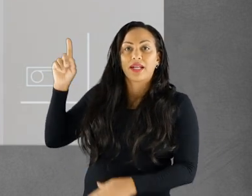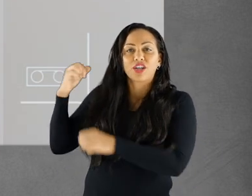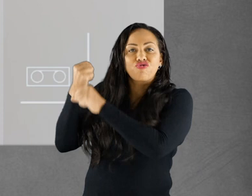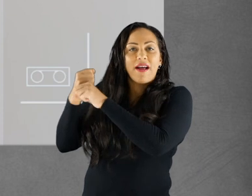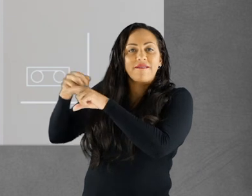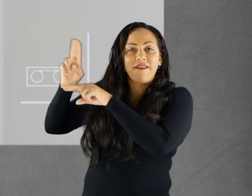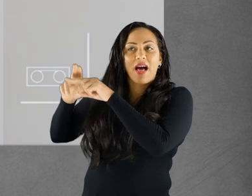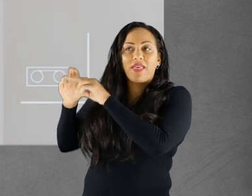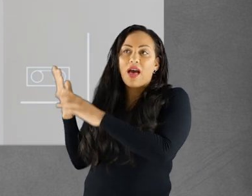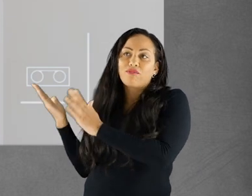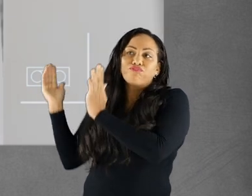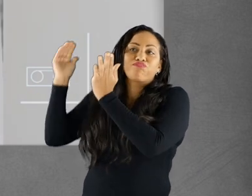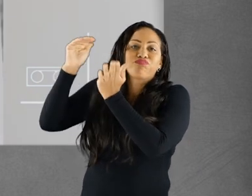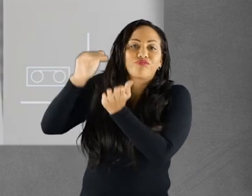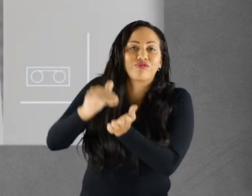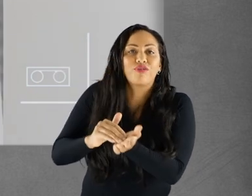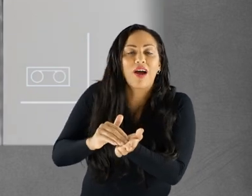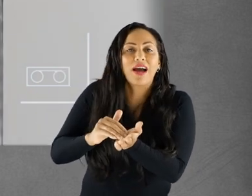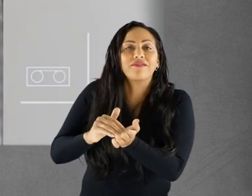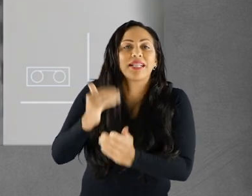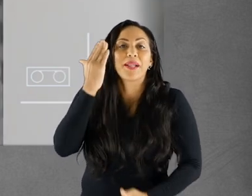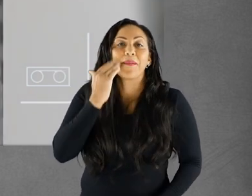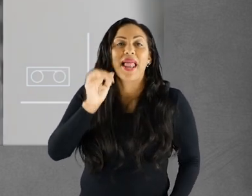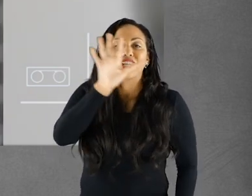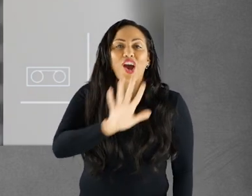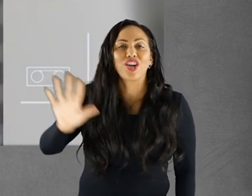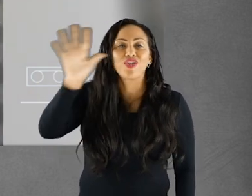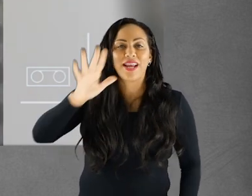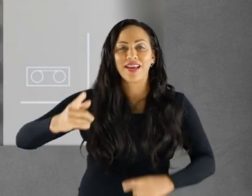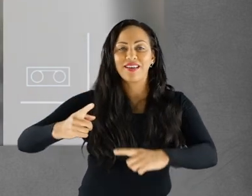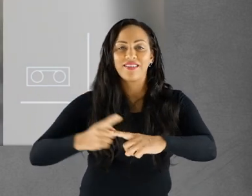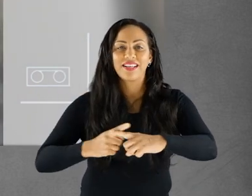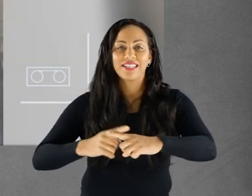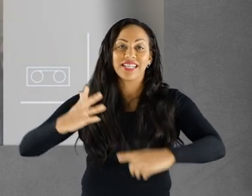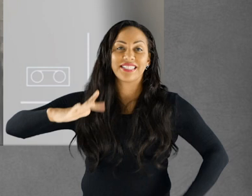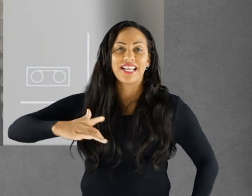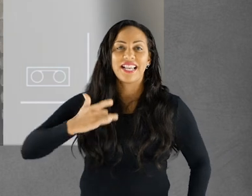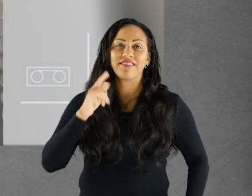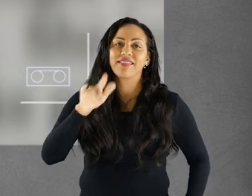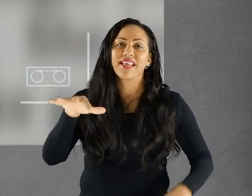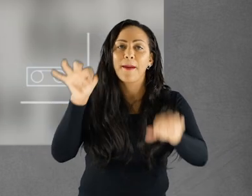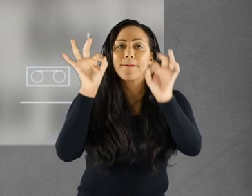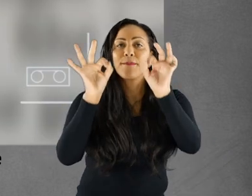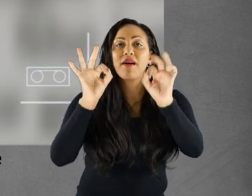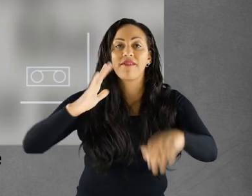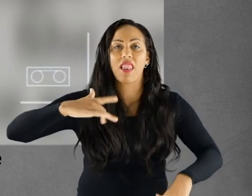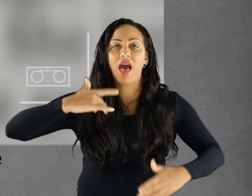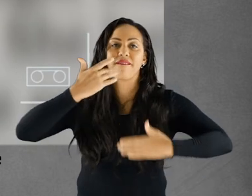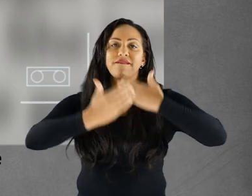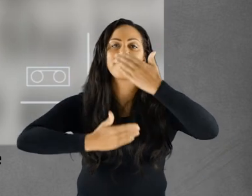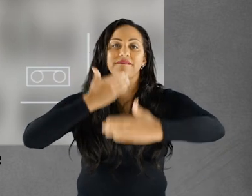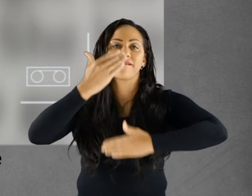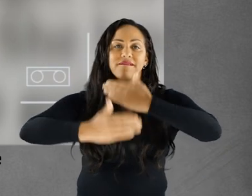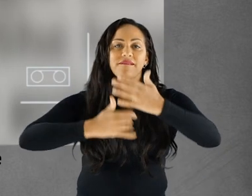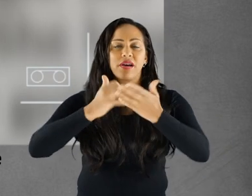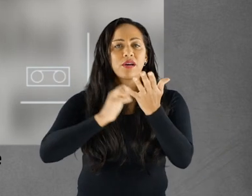arrived in the heart of England, the black country, to begin to live their perfect life. As time had